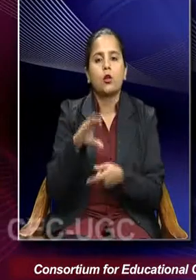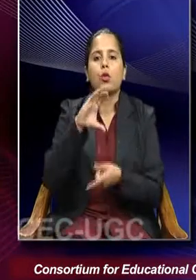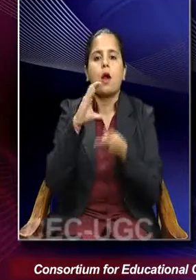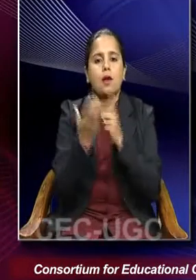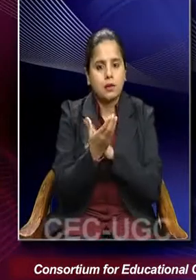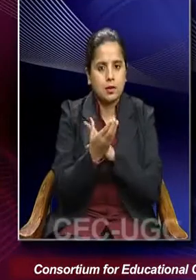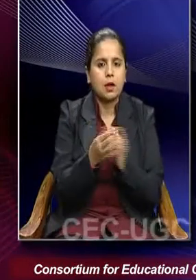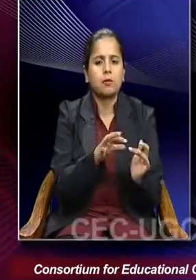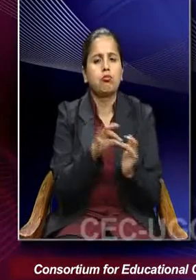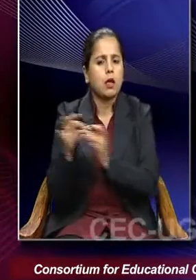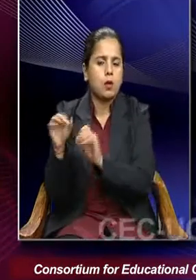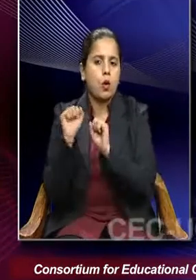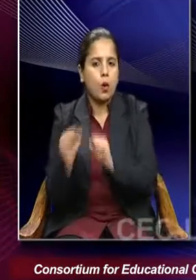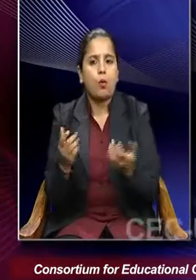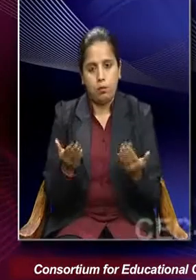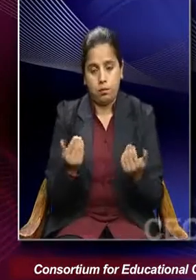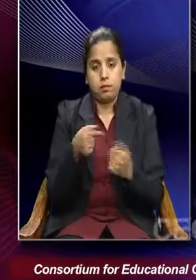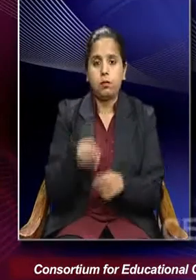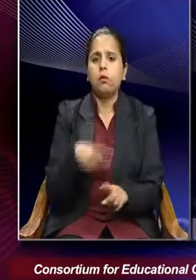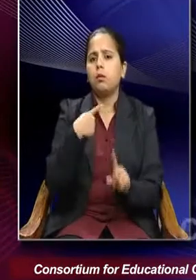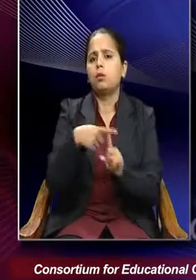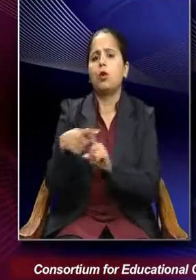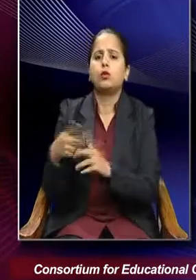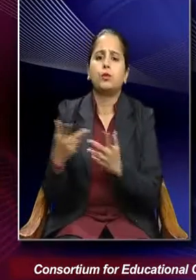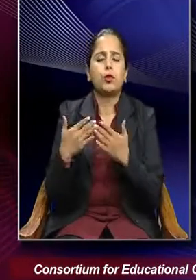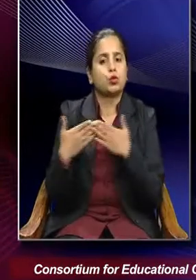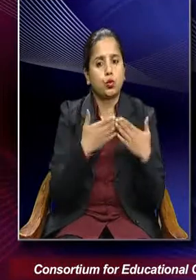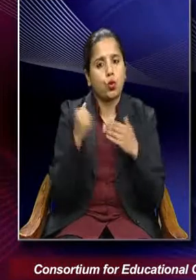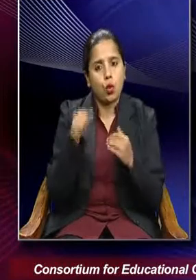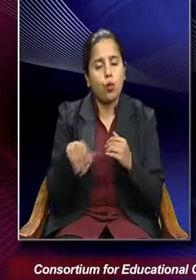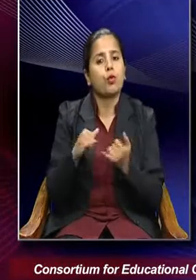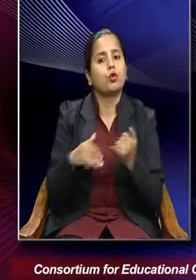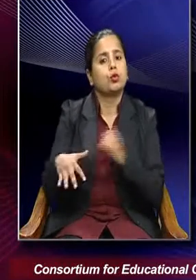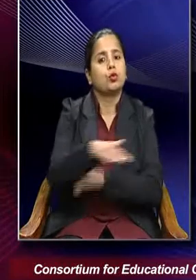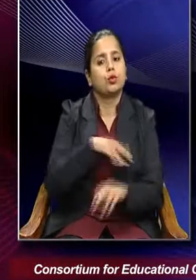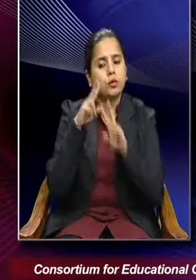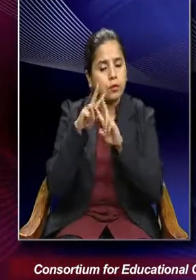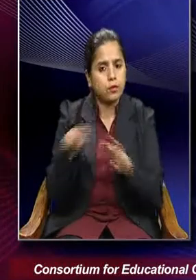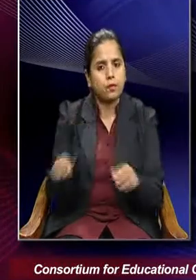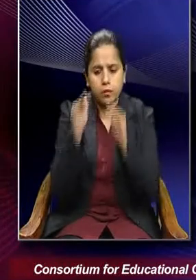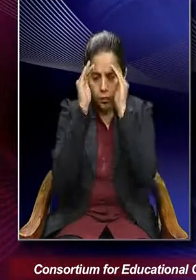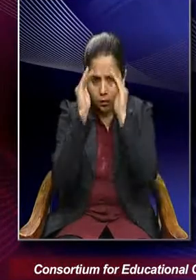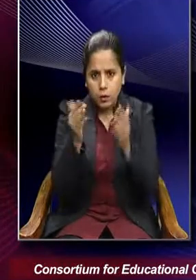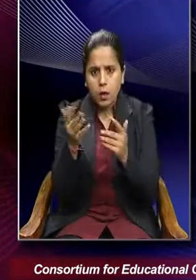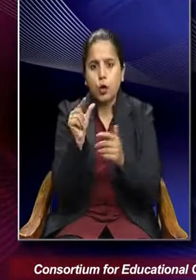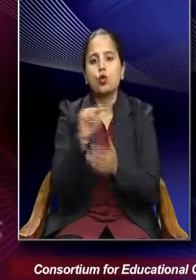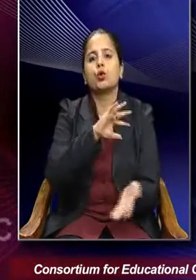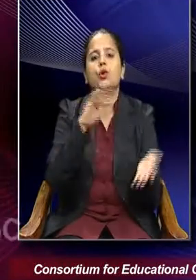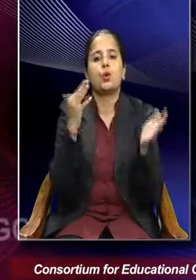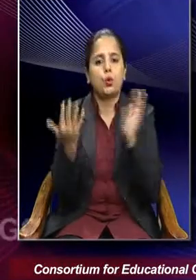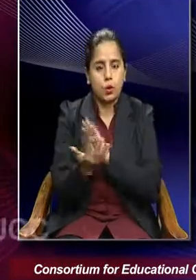specificity? So the positivist school of sociology, we are trying to focus on universal,